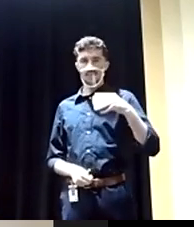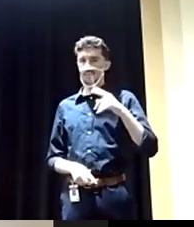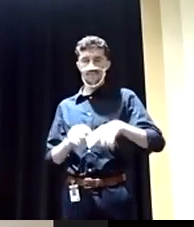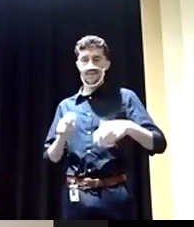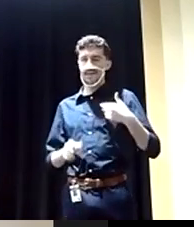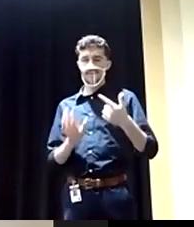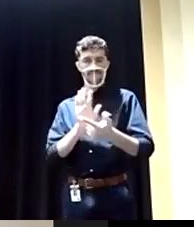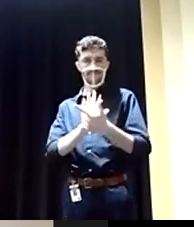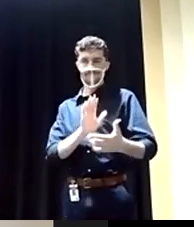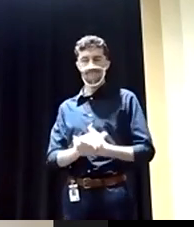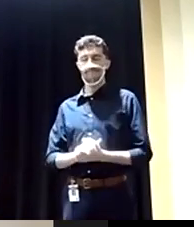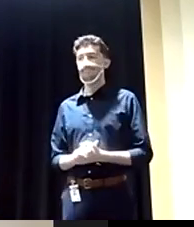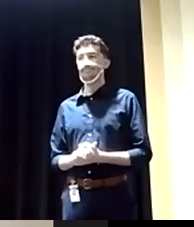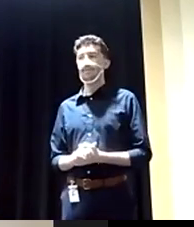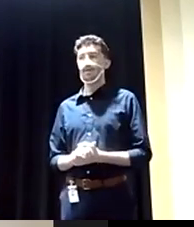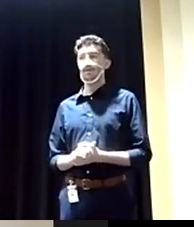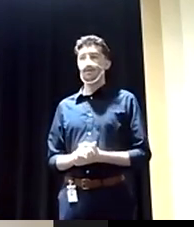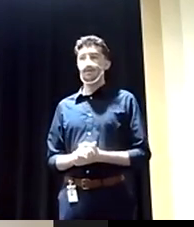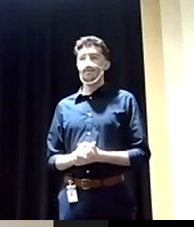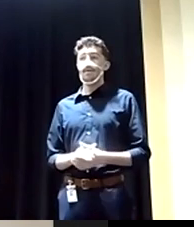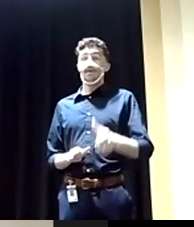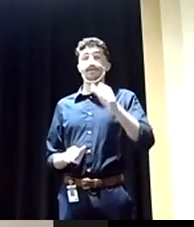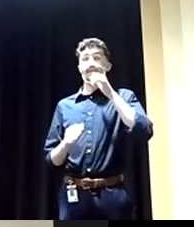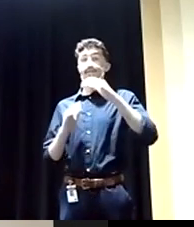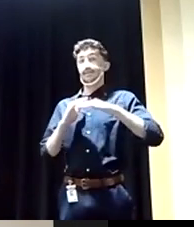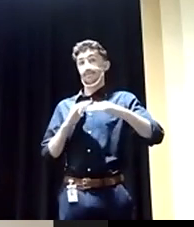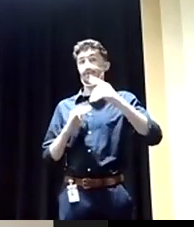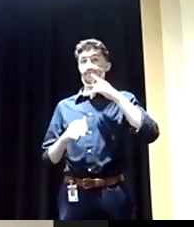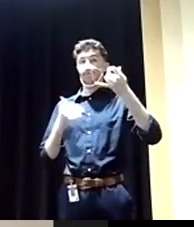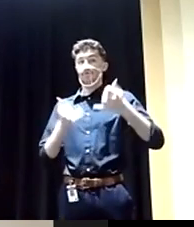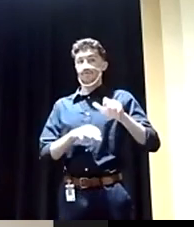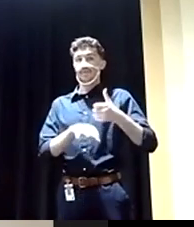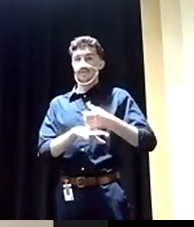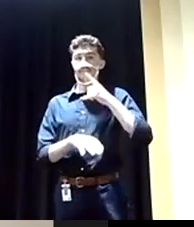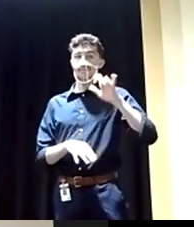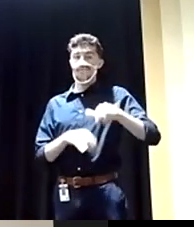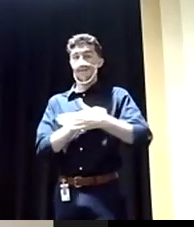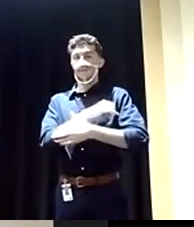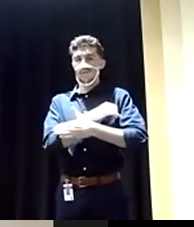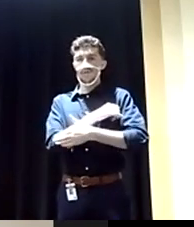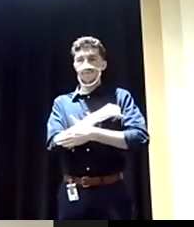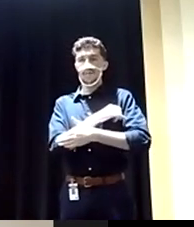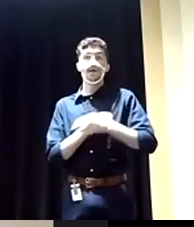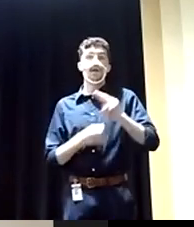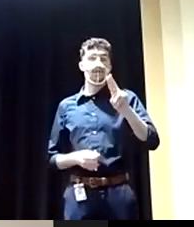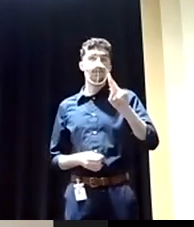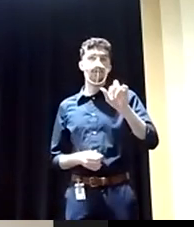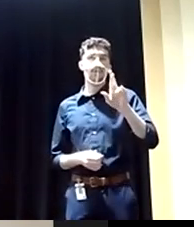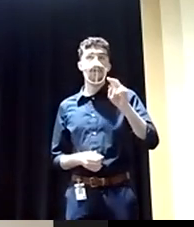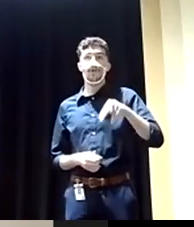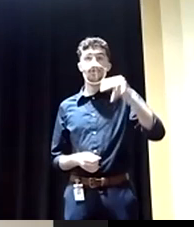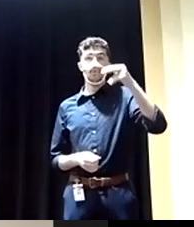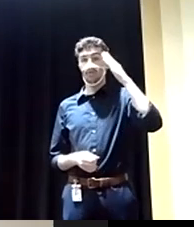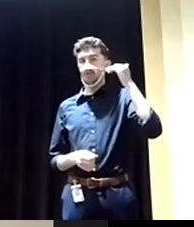the instability of the current regime has made a nuclear in North Korea incredibly